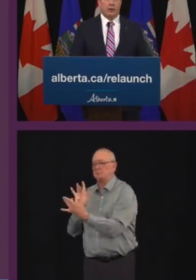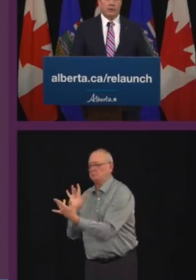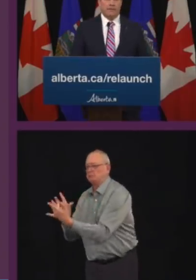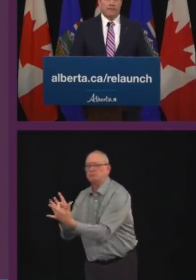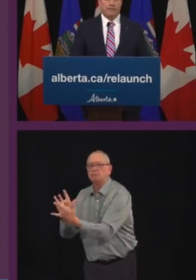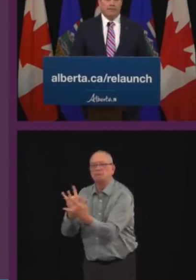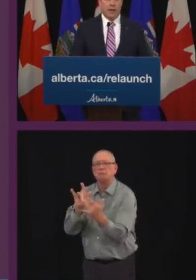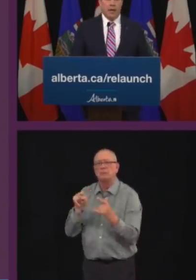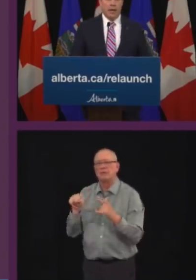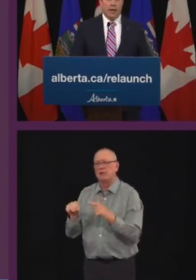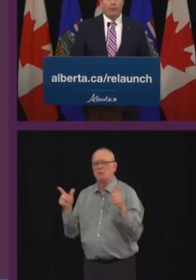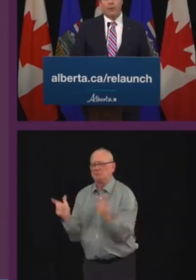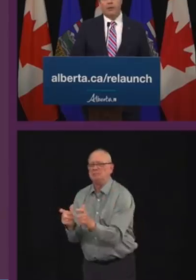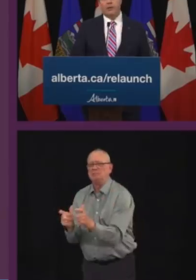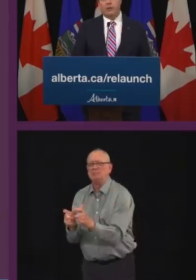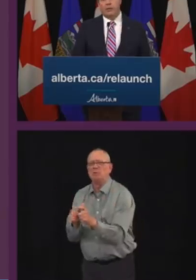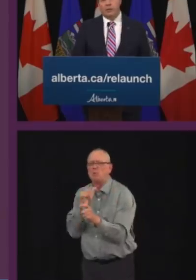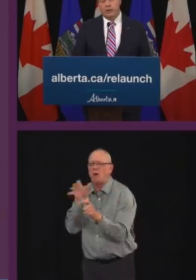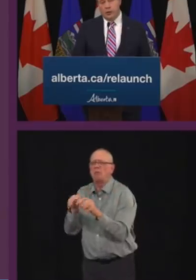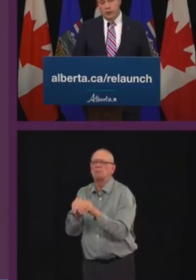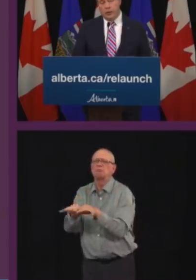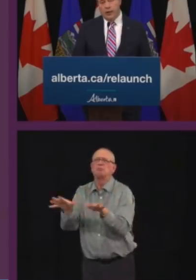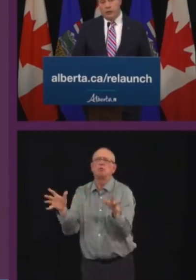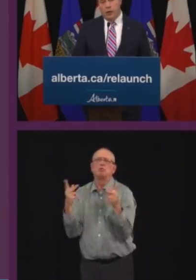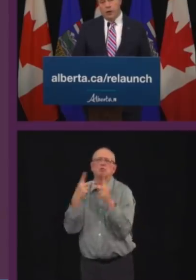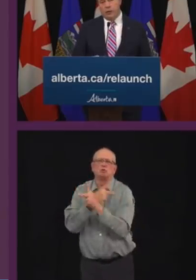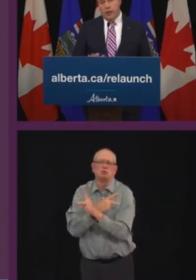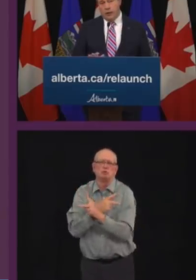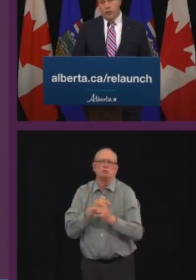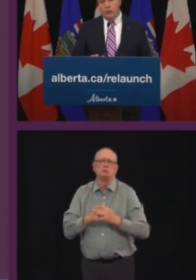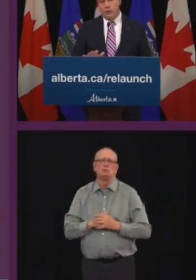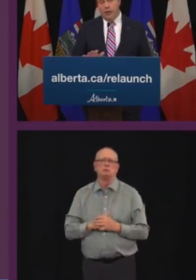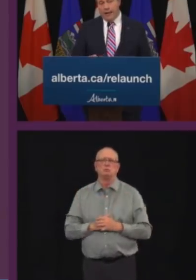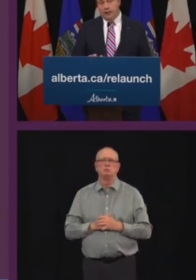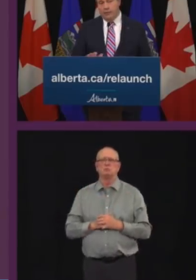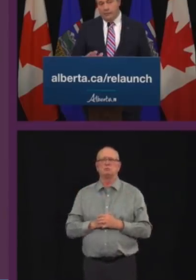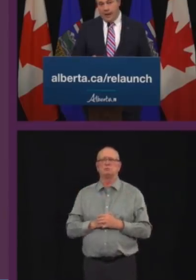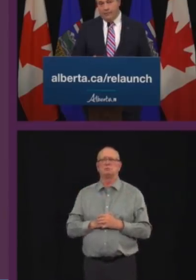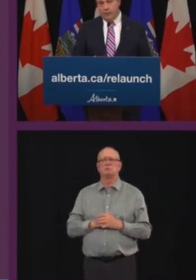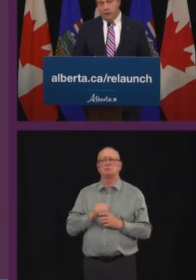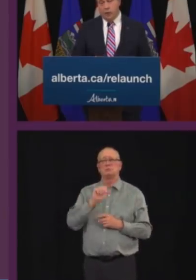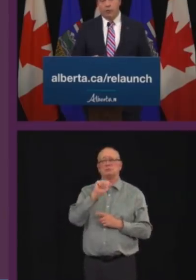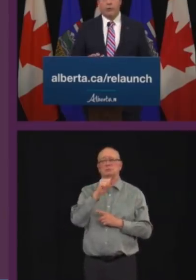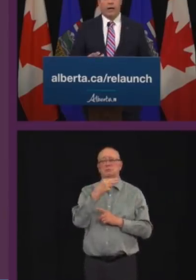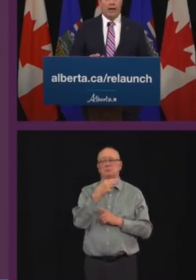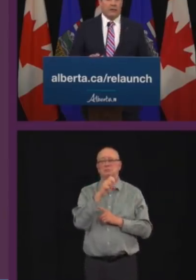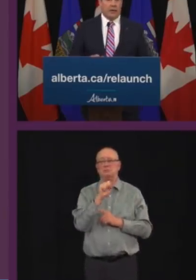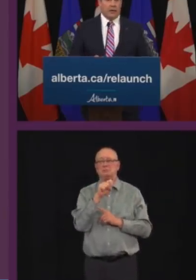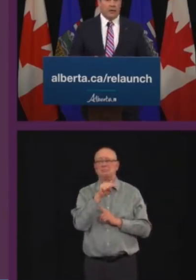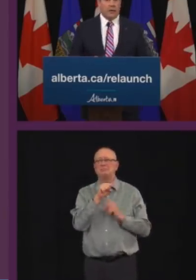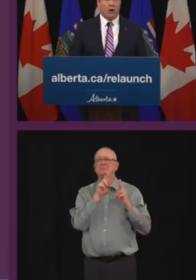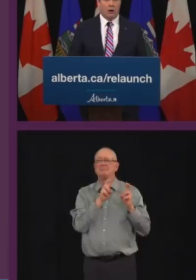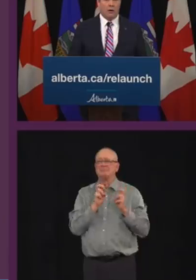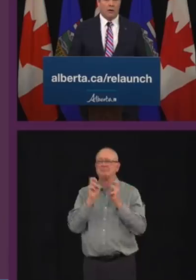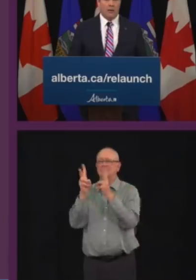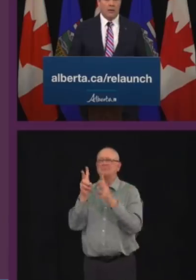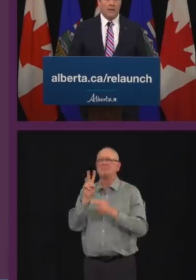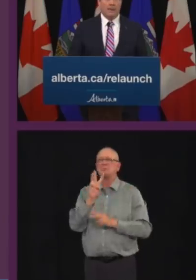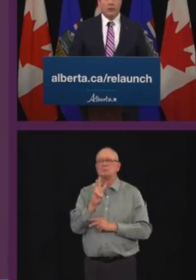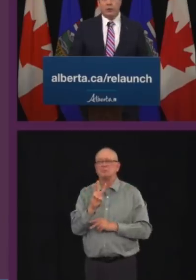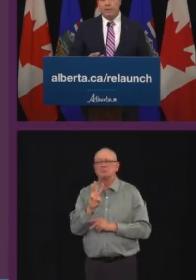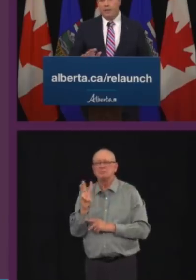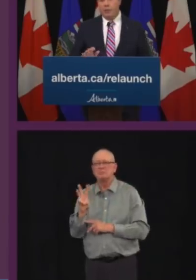local outbreaks. Alberta Health Services has also launched a new interactive map showing where active cases are.